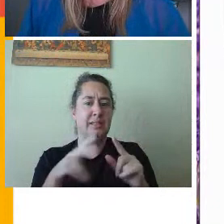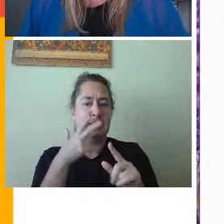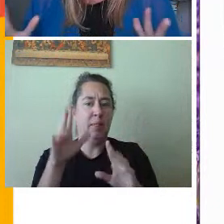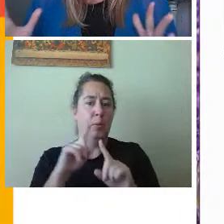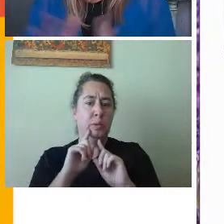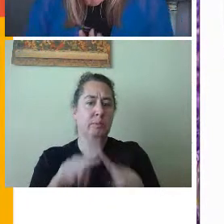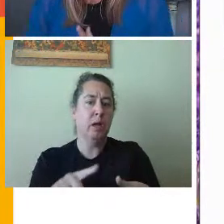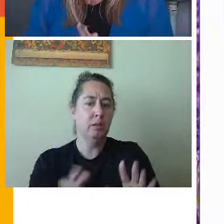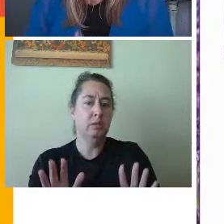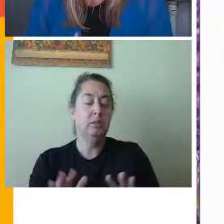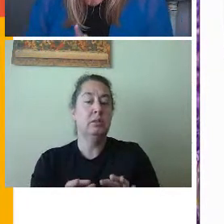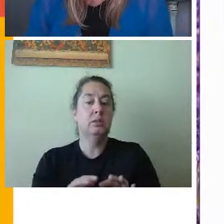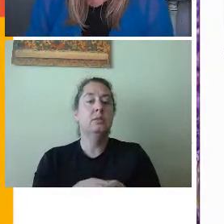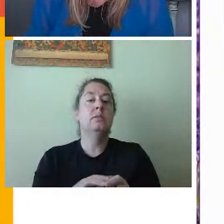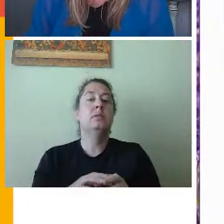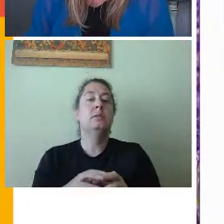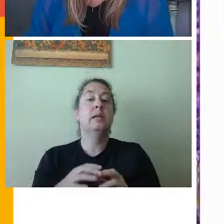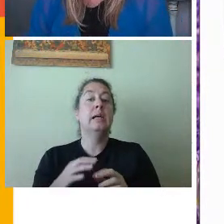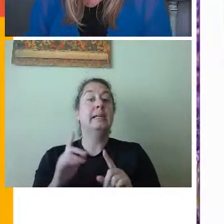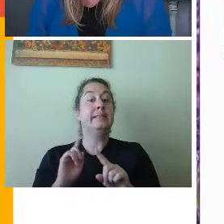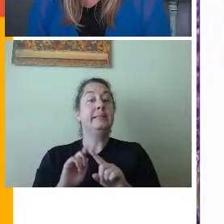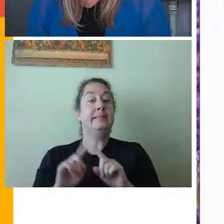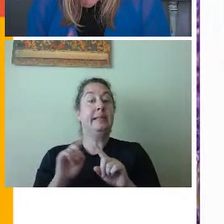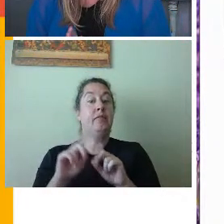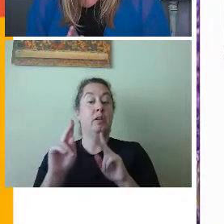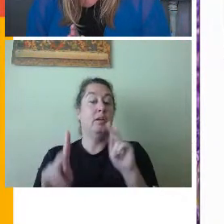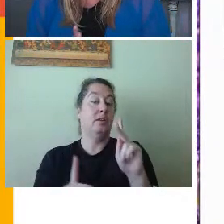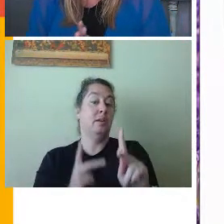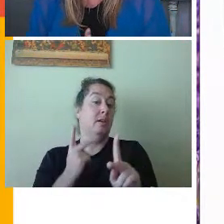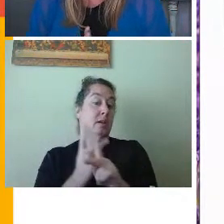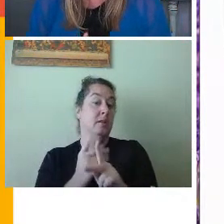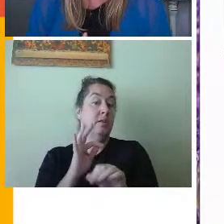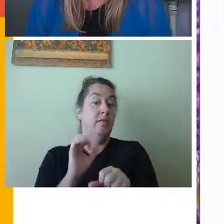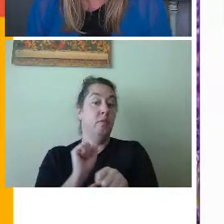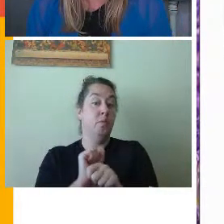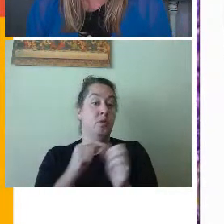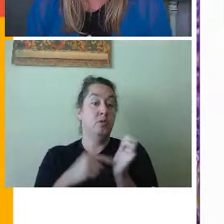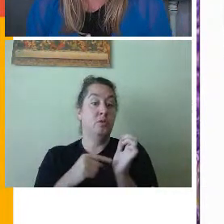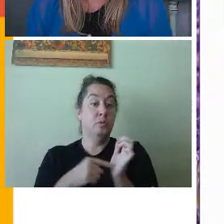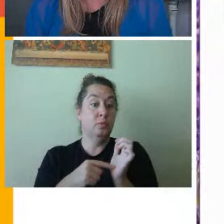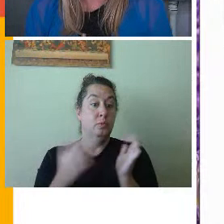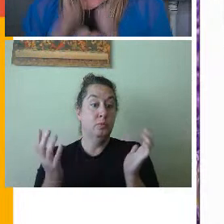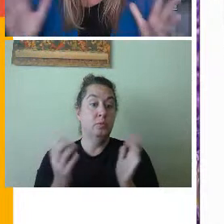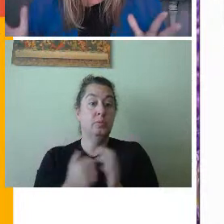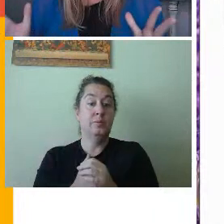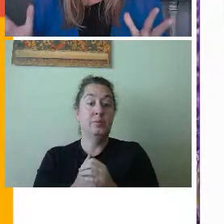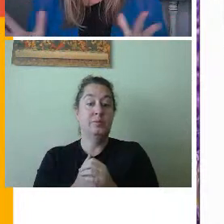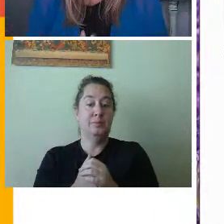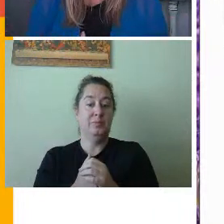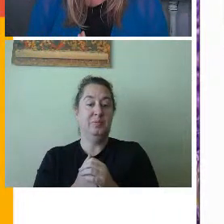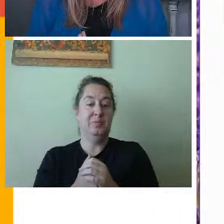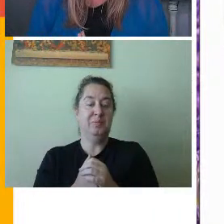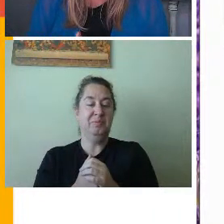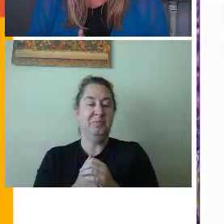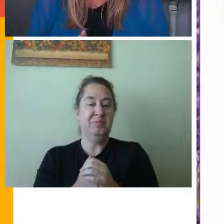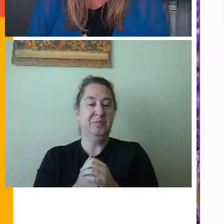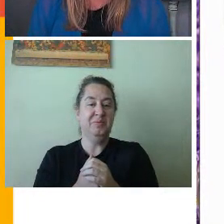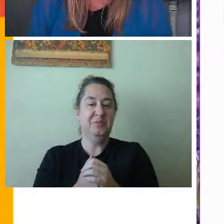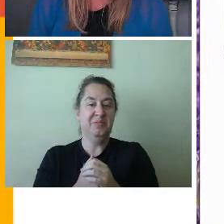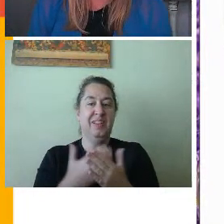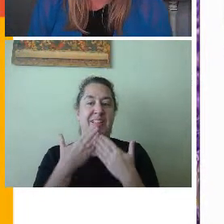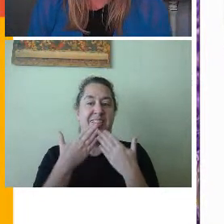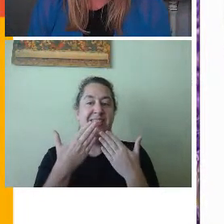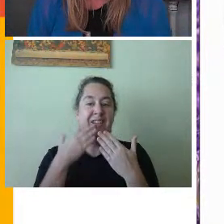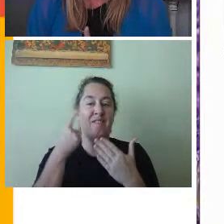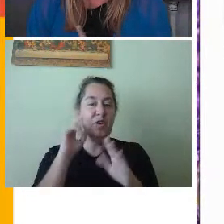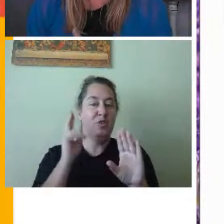So there are a lot of different types of assignments. Hey, guys, I see you all in the comments. Thank you so much for